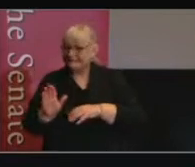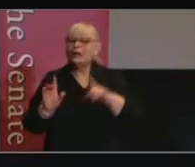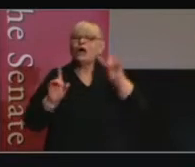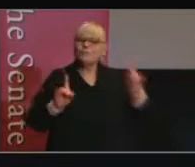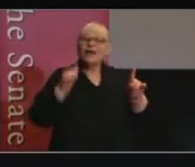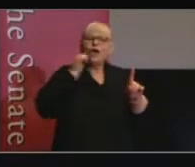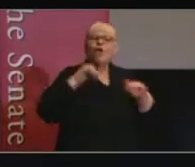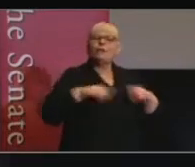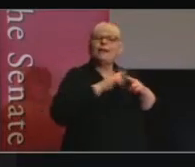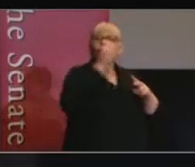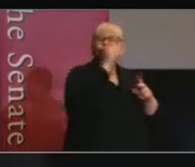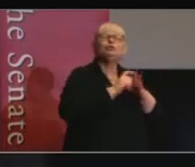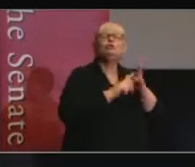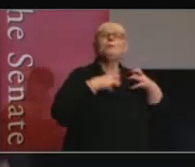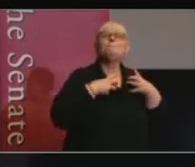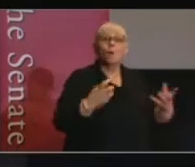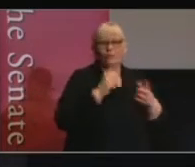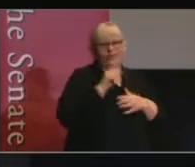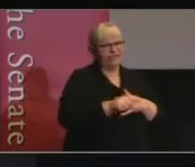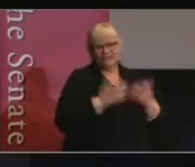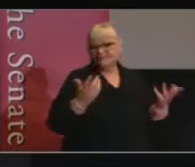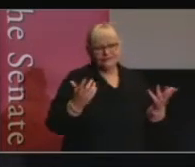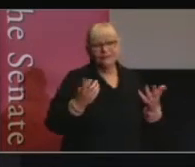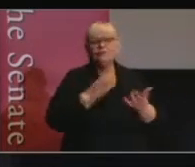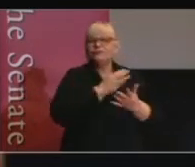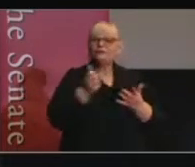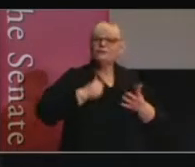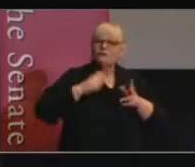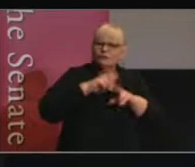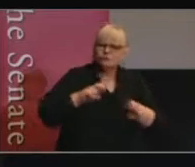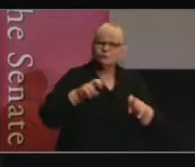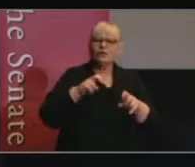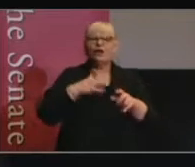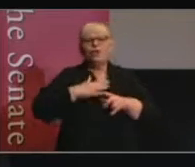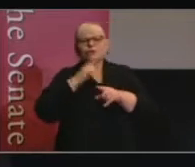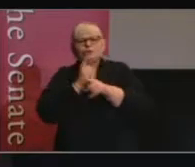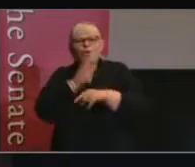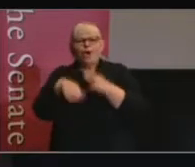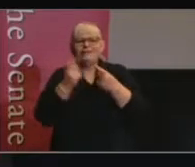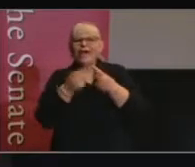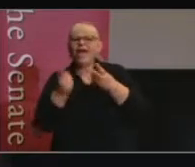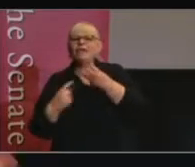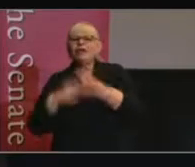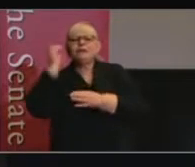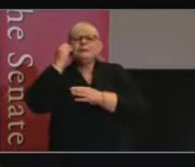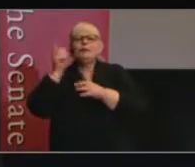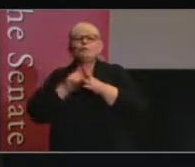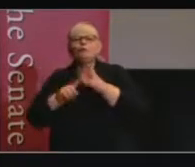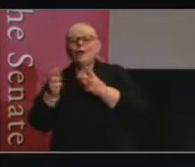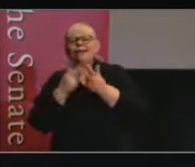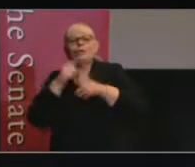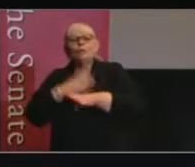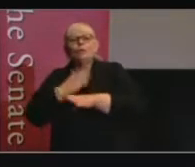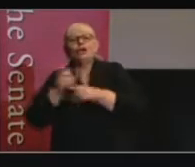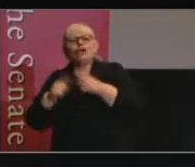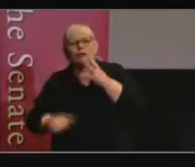more than that. And some of my research tries to speak more broadly to those other functions of committees. And I'll